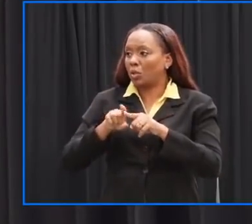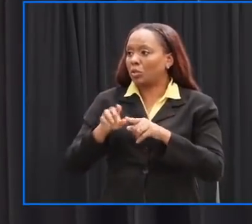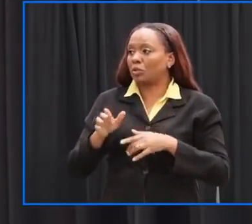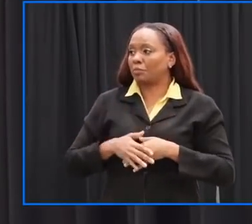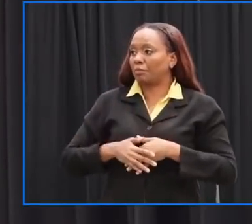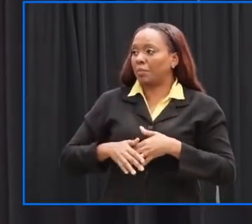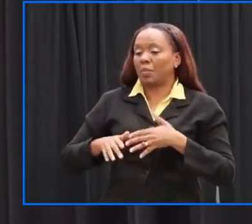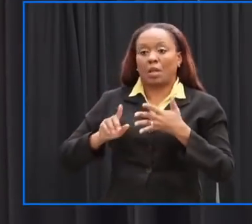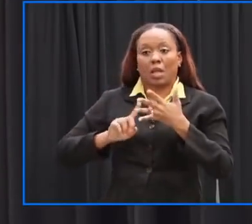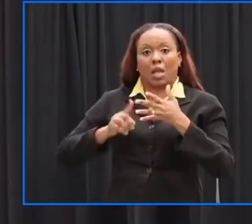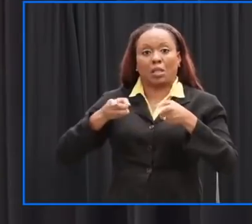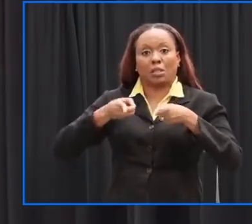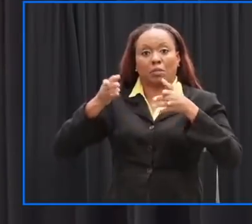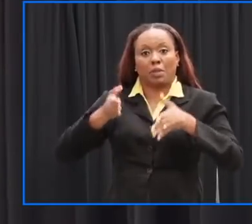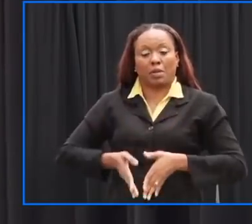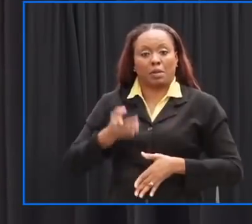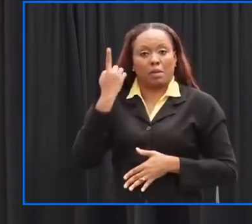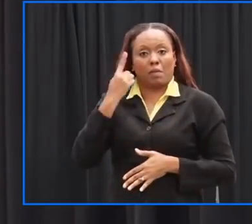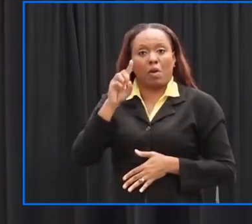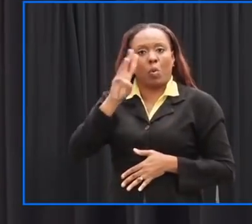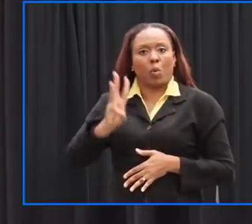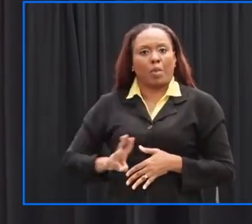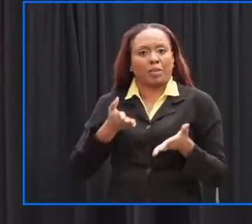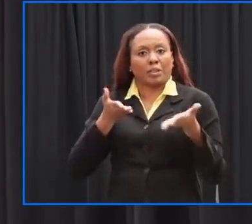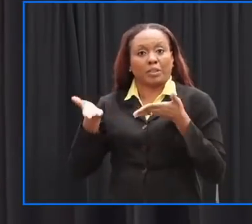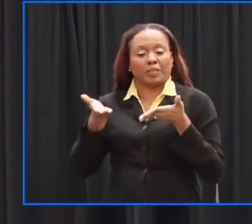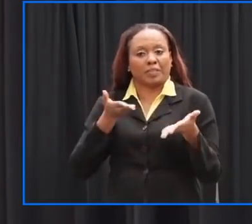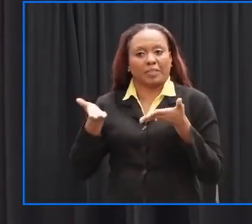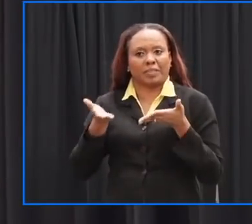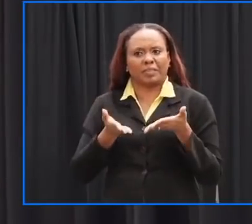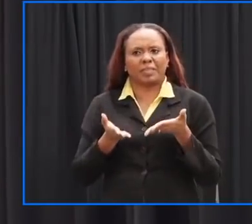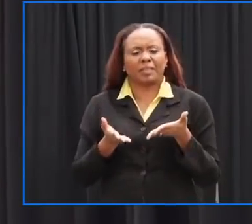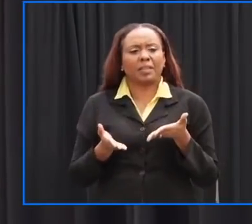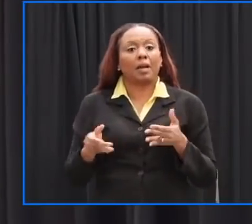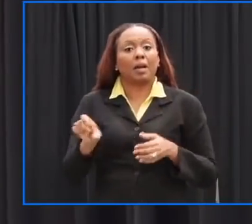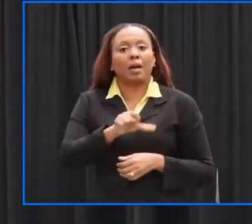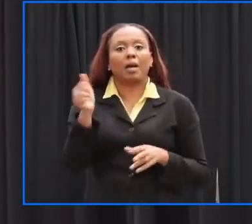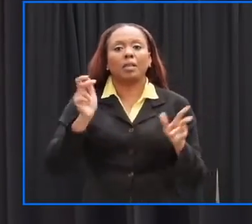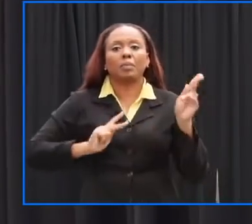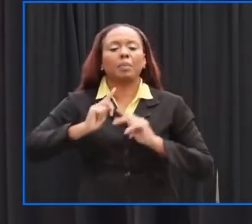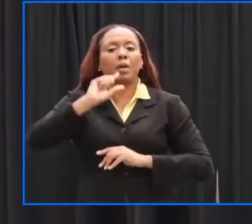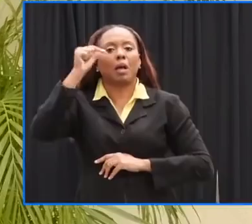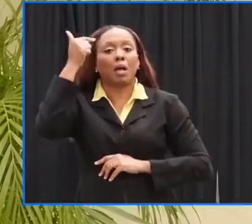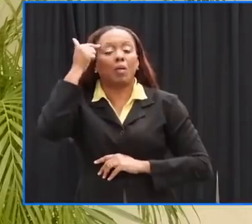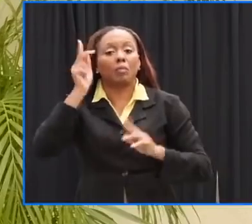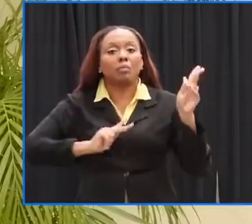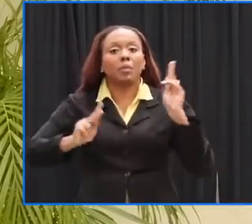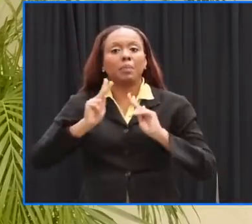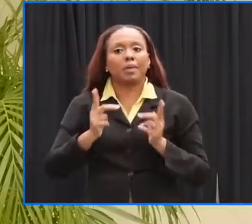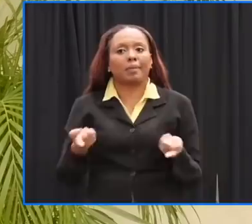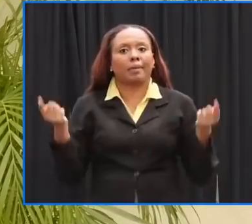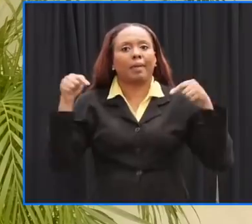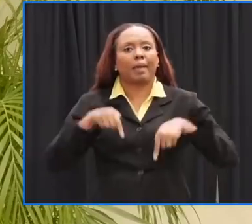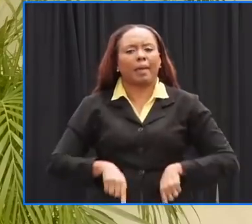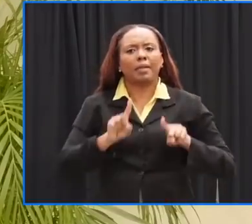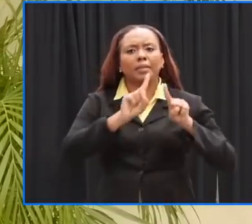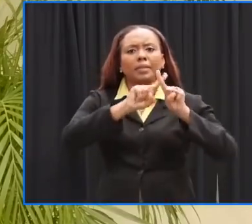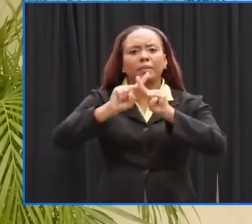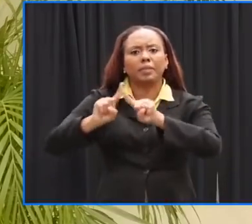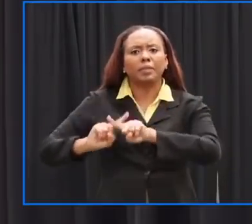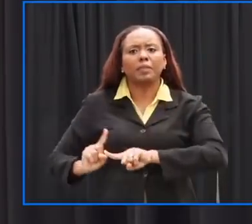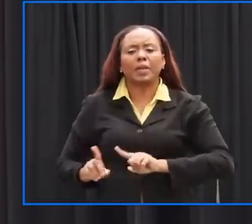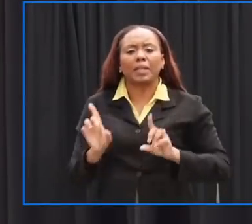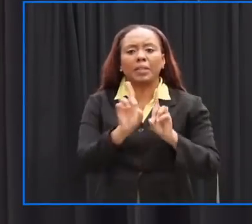of the Barbados Met Services Mr. Savile Best and we also have several senior government officials representing a range of key